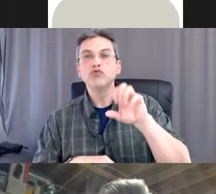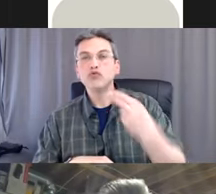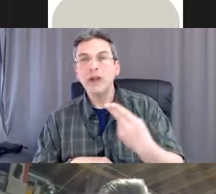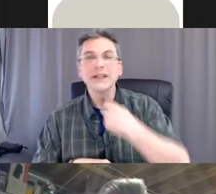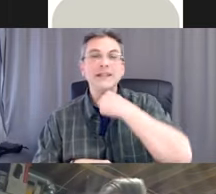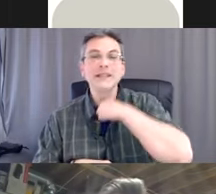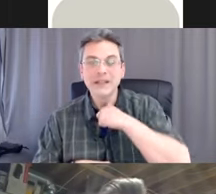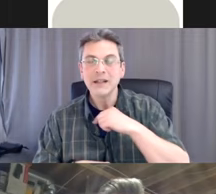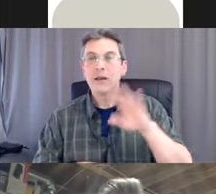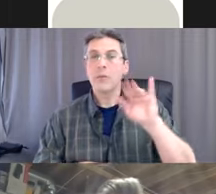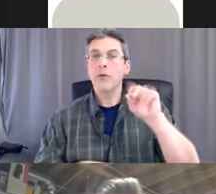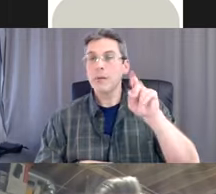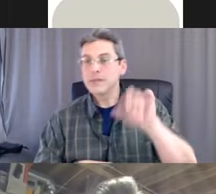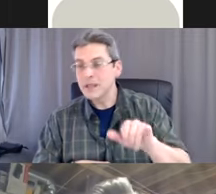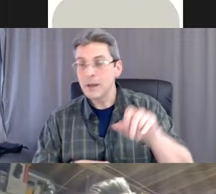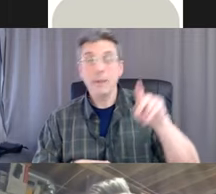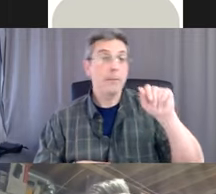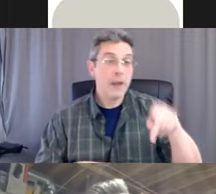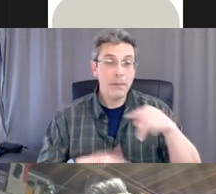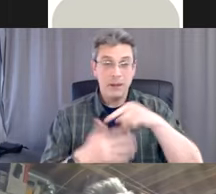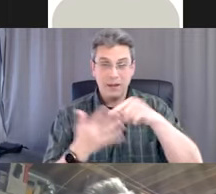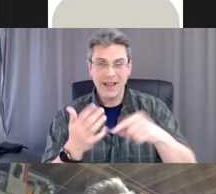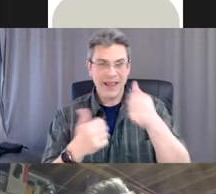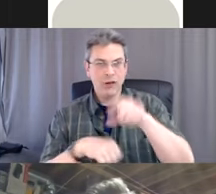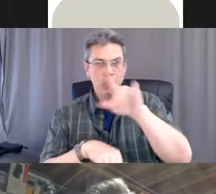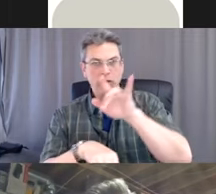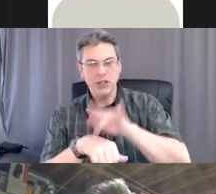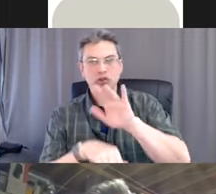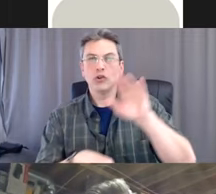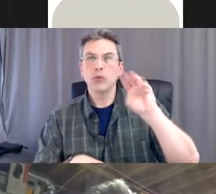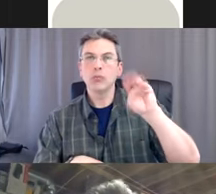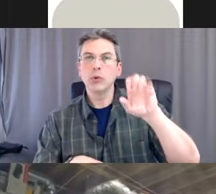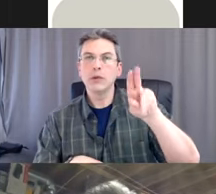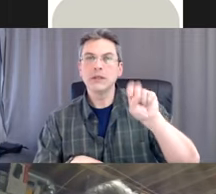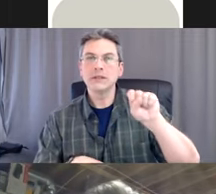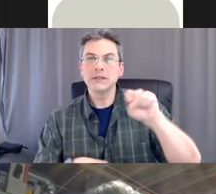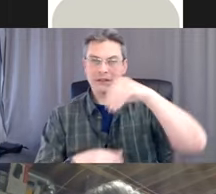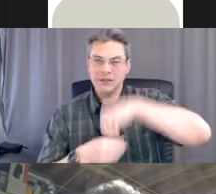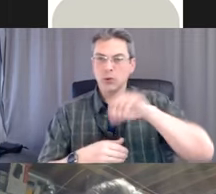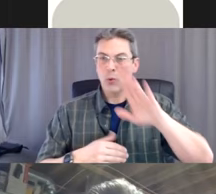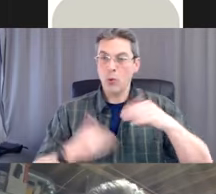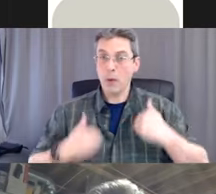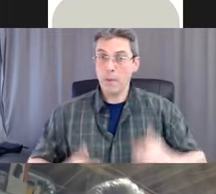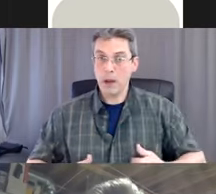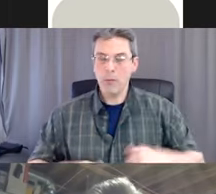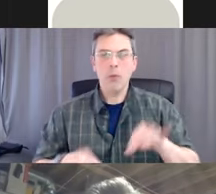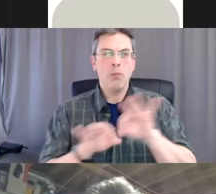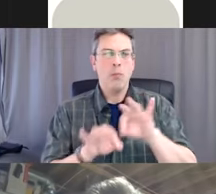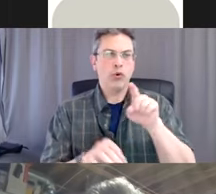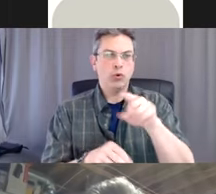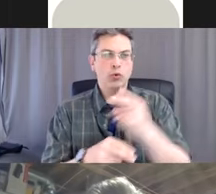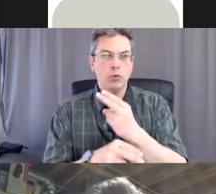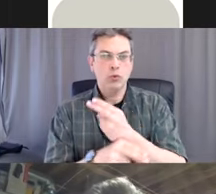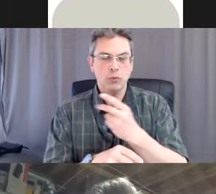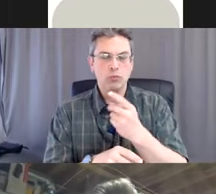types of things. Really, really important that we are using the proper PPE, and I'll get to that in subsequent